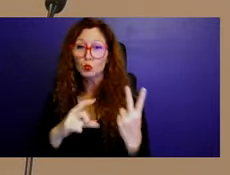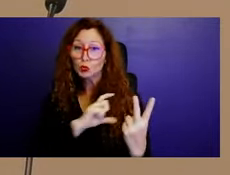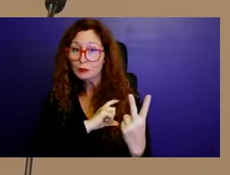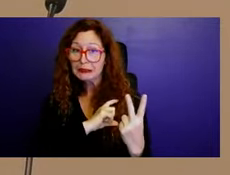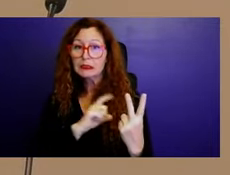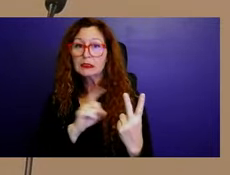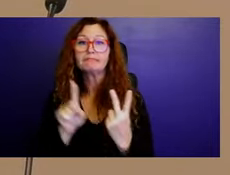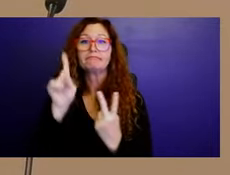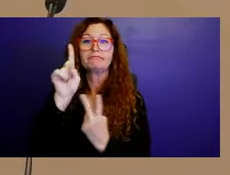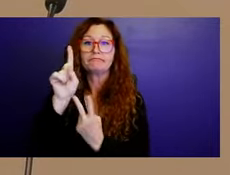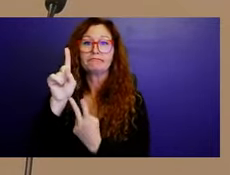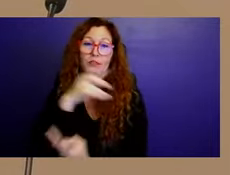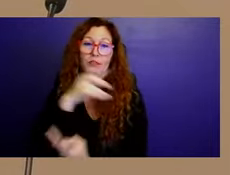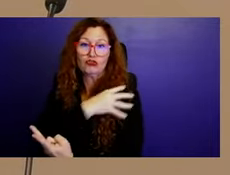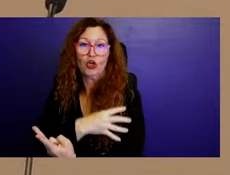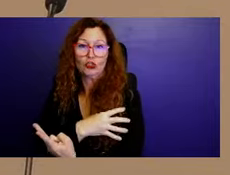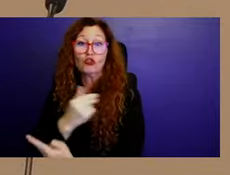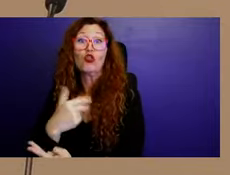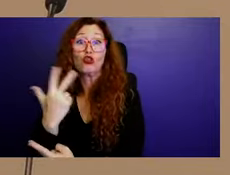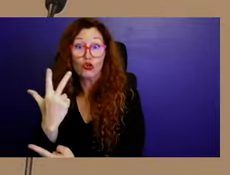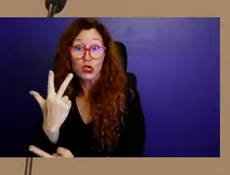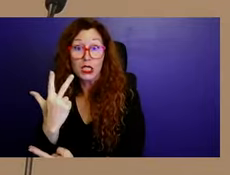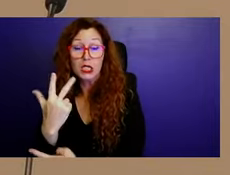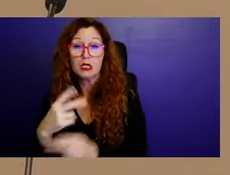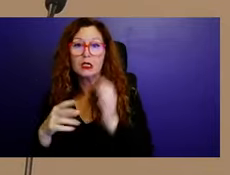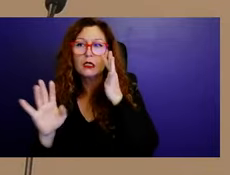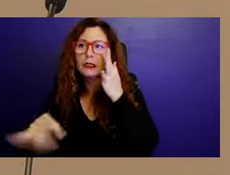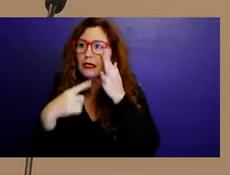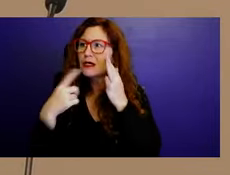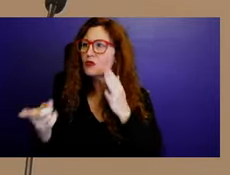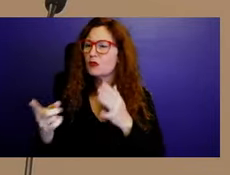that walked in, I said, you just walked into my home illegally.